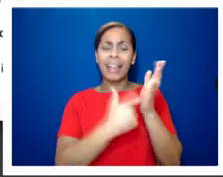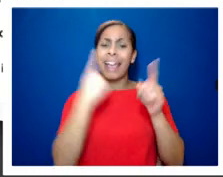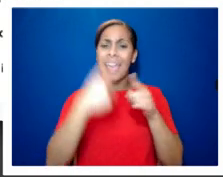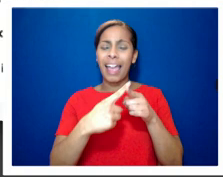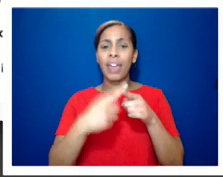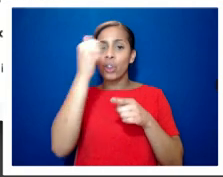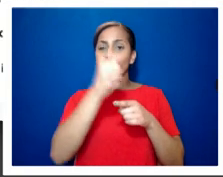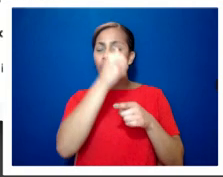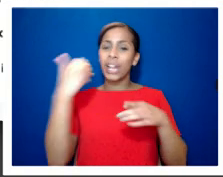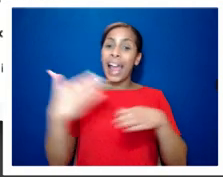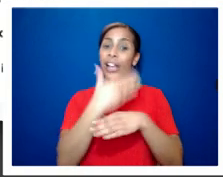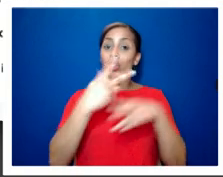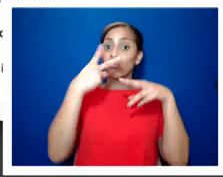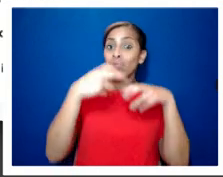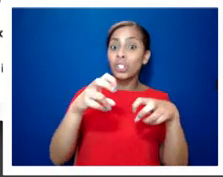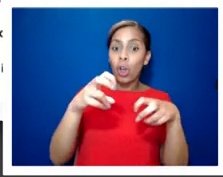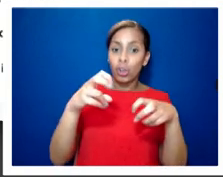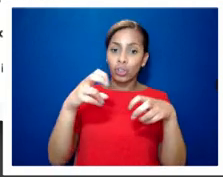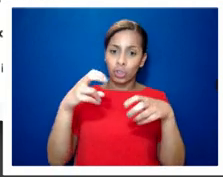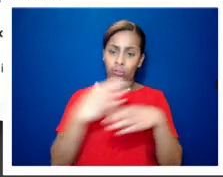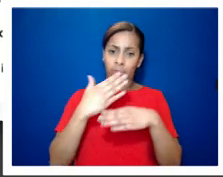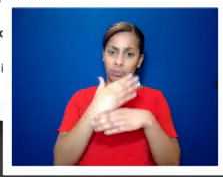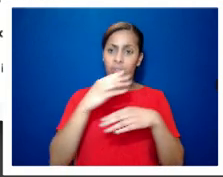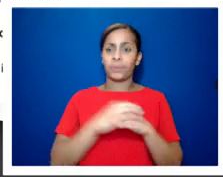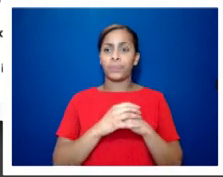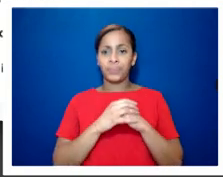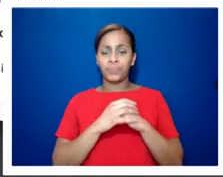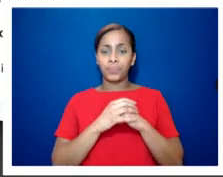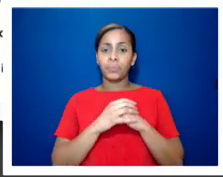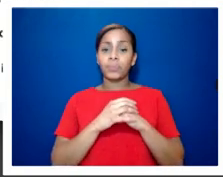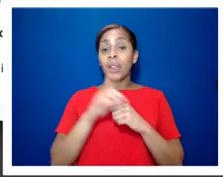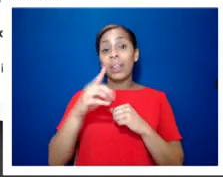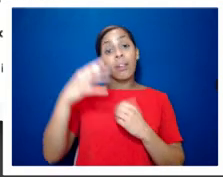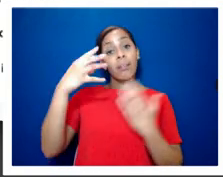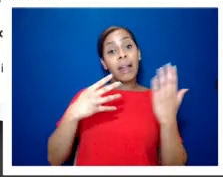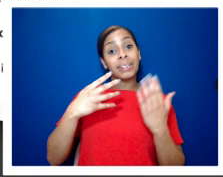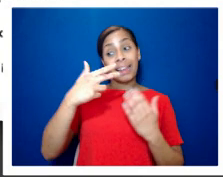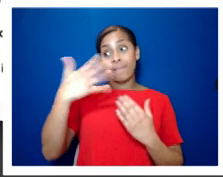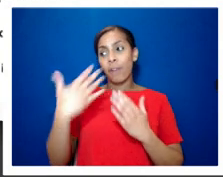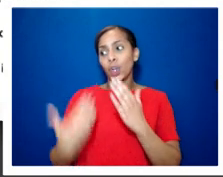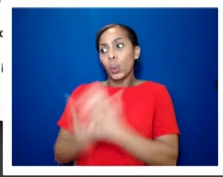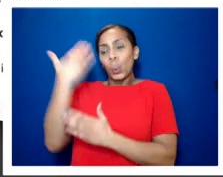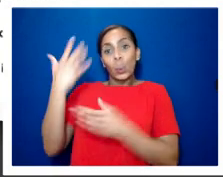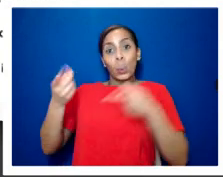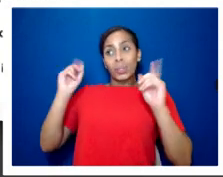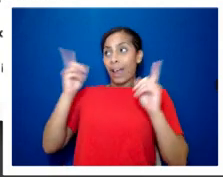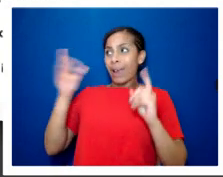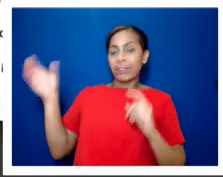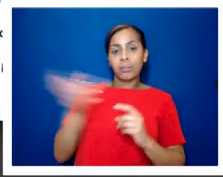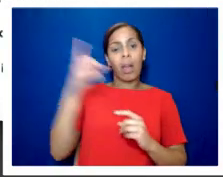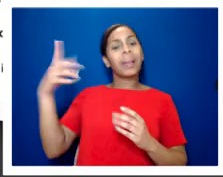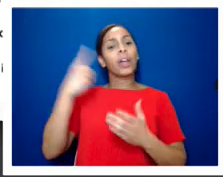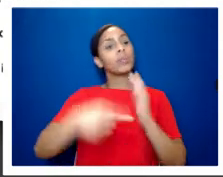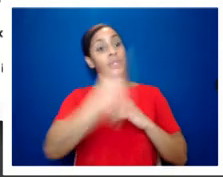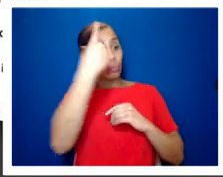research and education and then in 1985 the new director of care commissioned research which resulted in